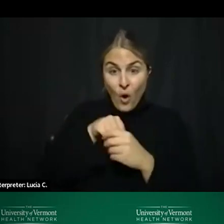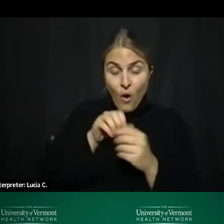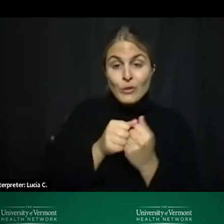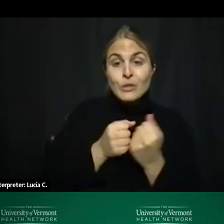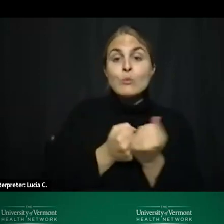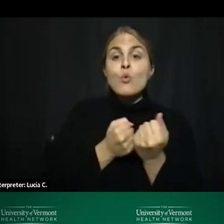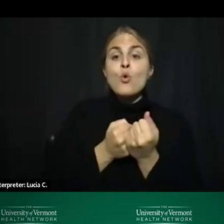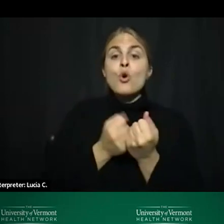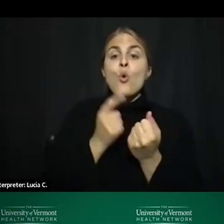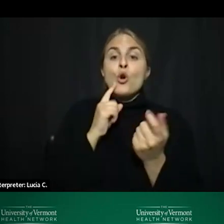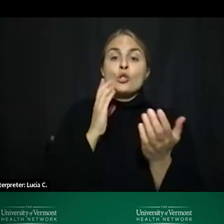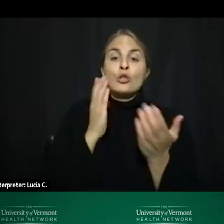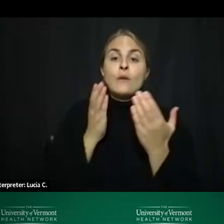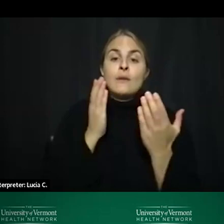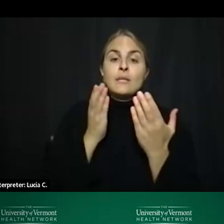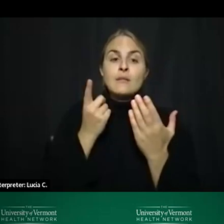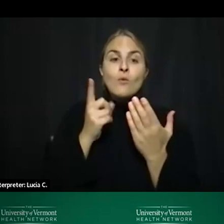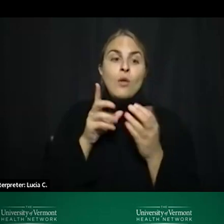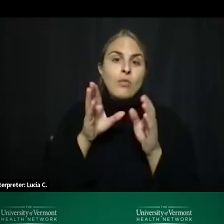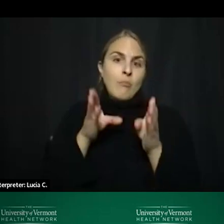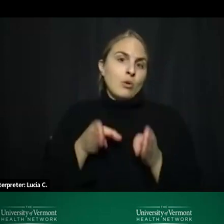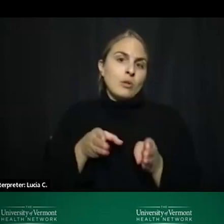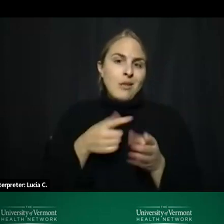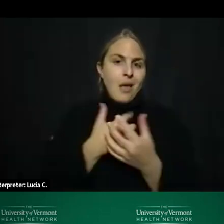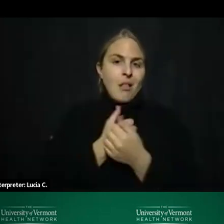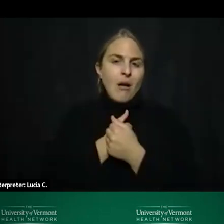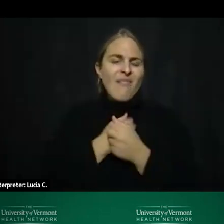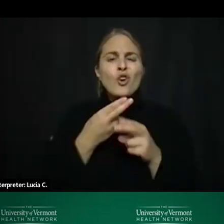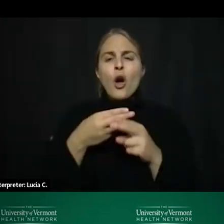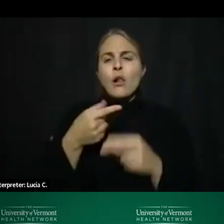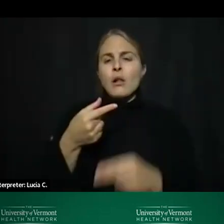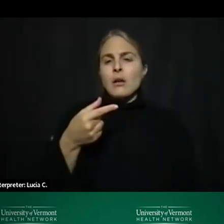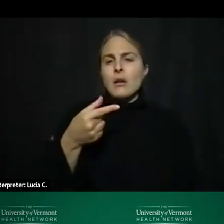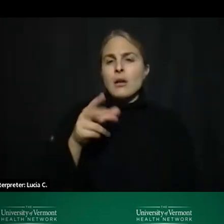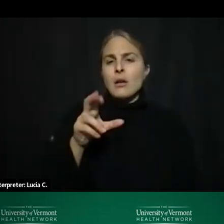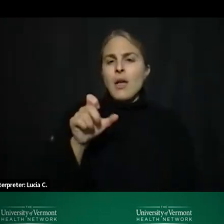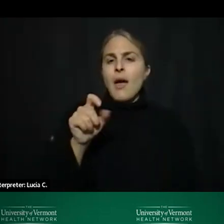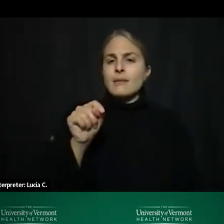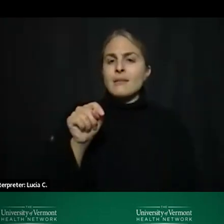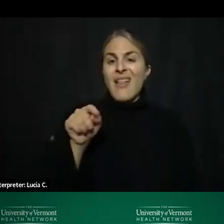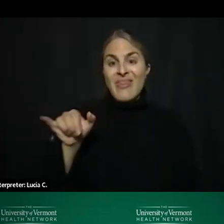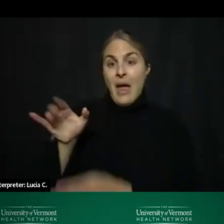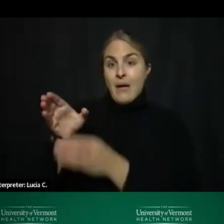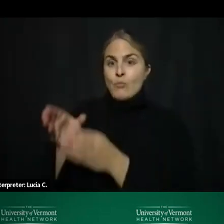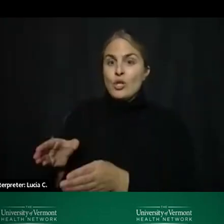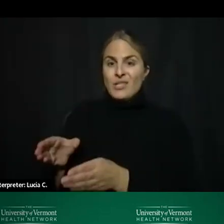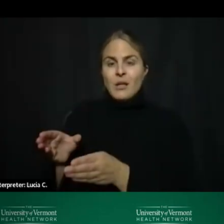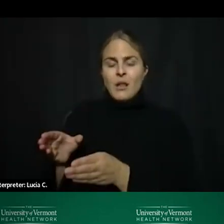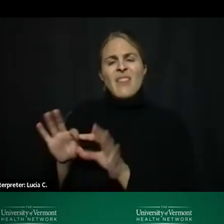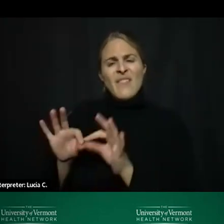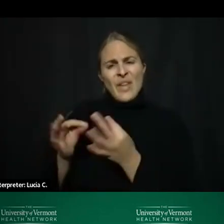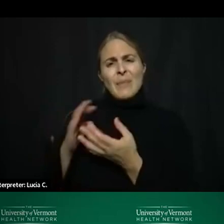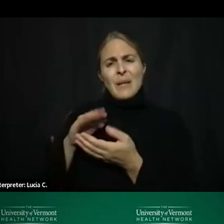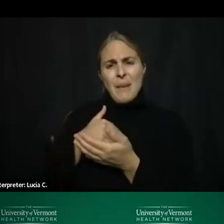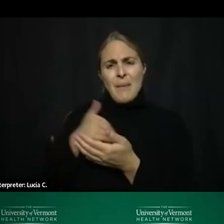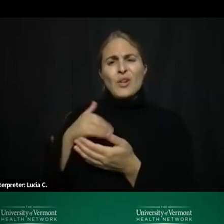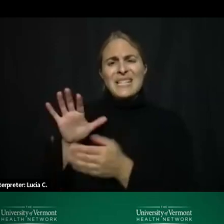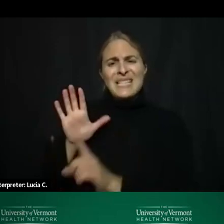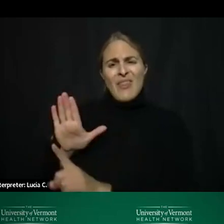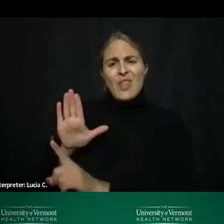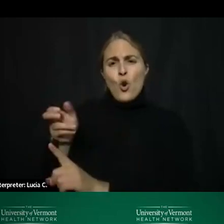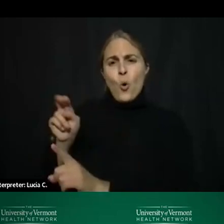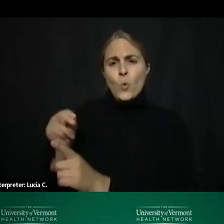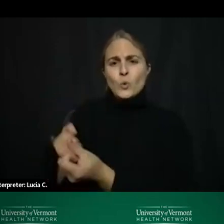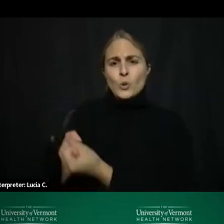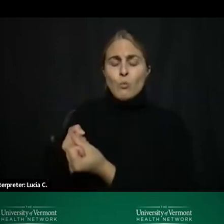services for their loved one who we're calling the guests that person may need their own support as well for their own experience so we will